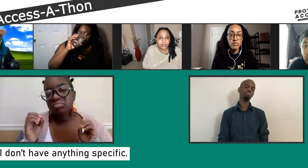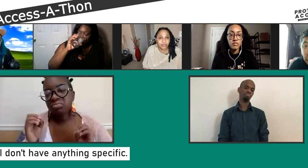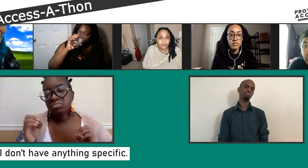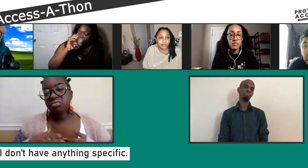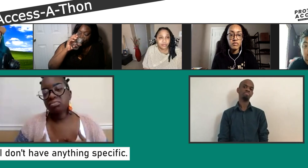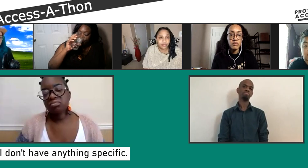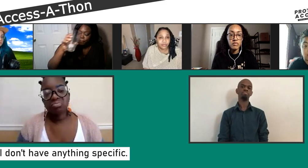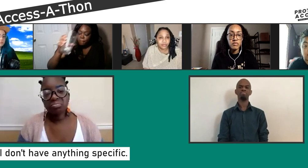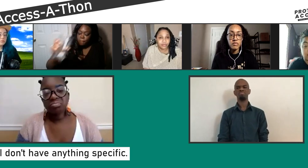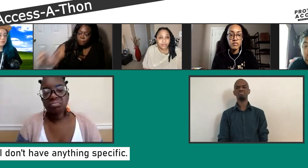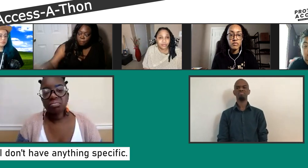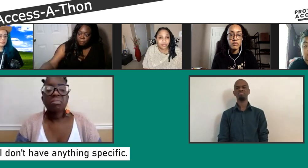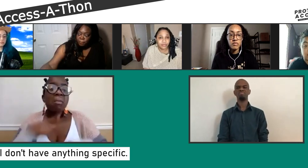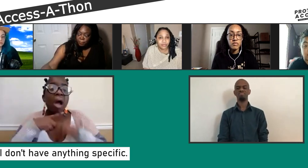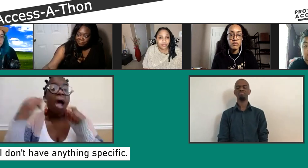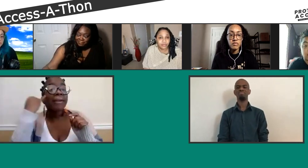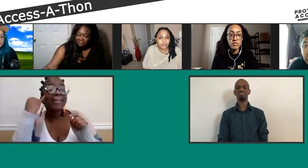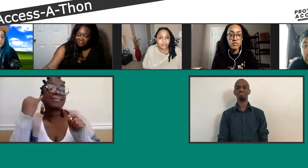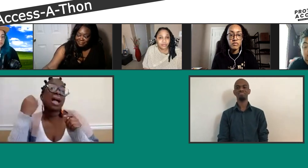Oh, no, I don't have anything.